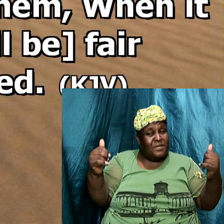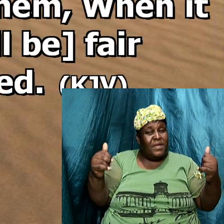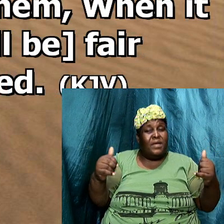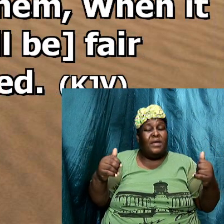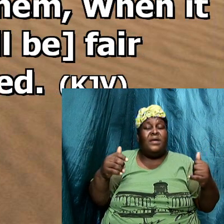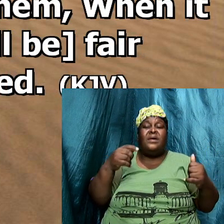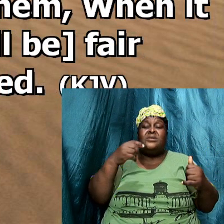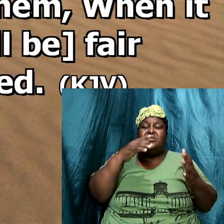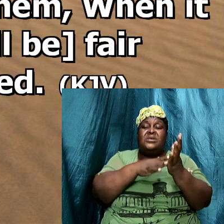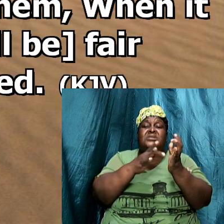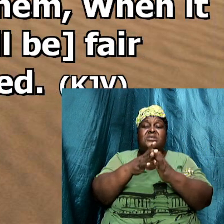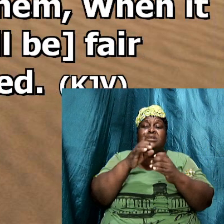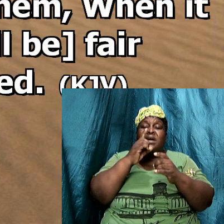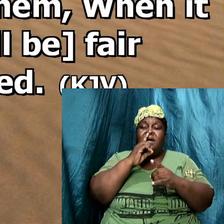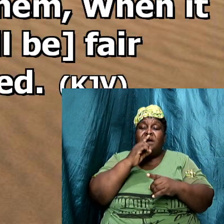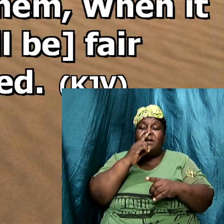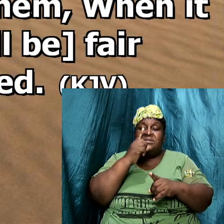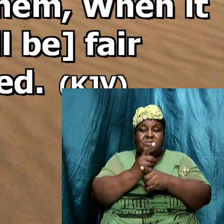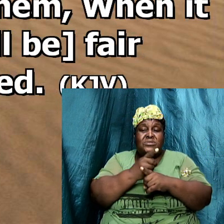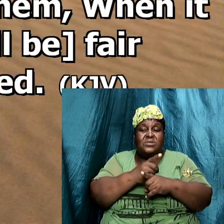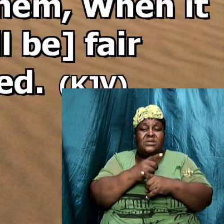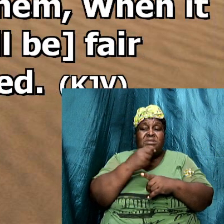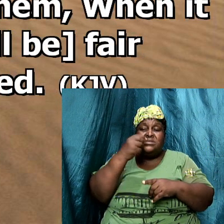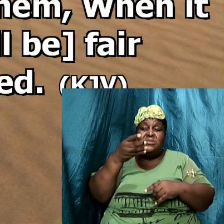and he answered and said unto them